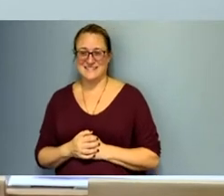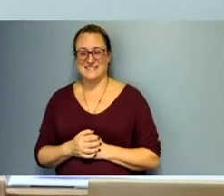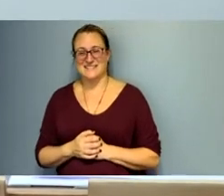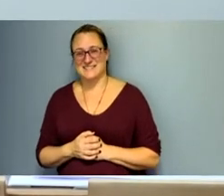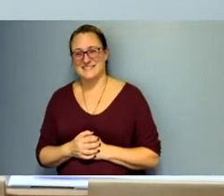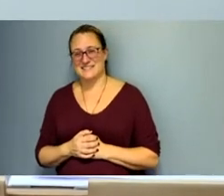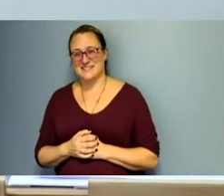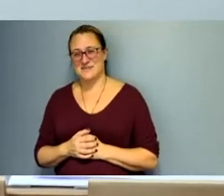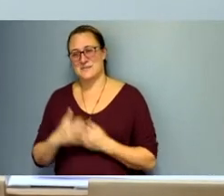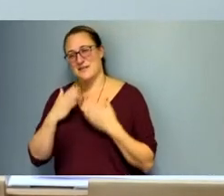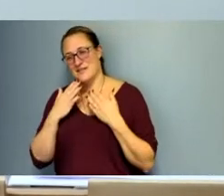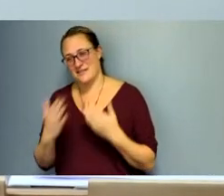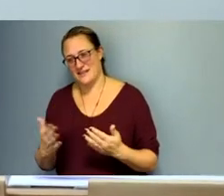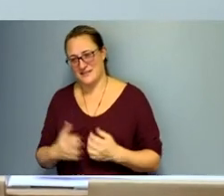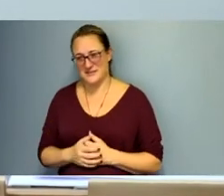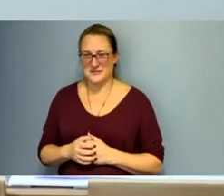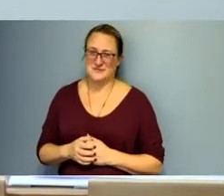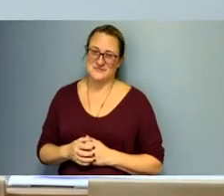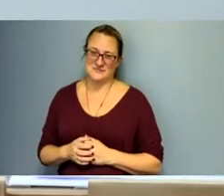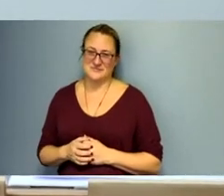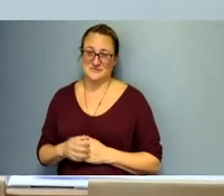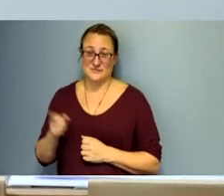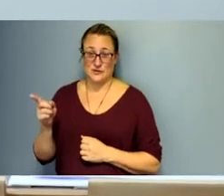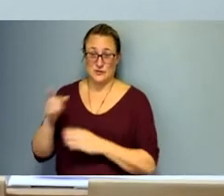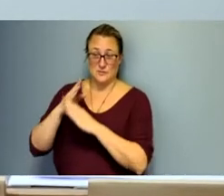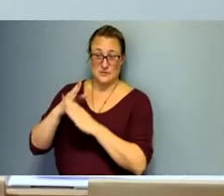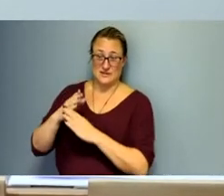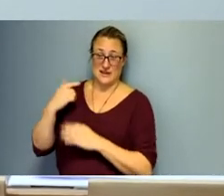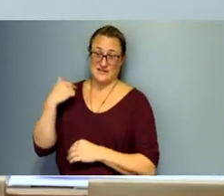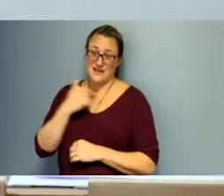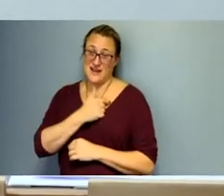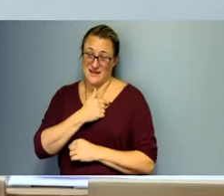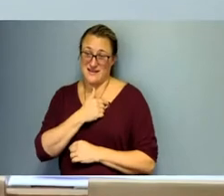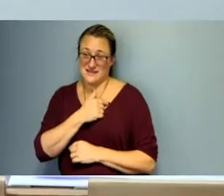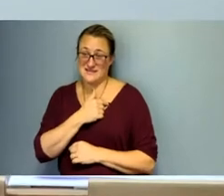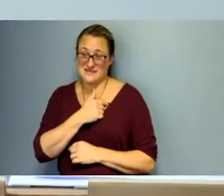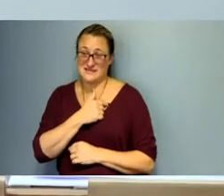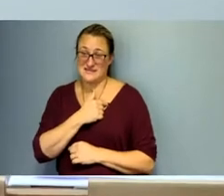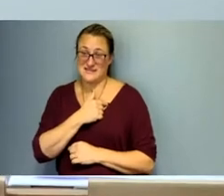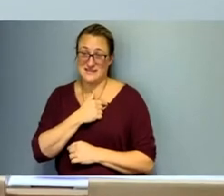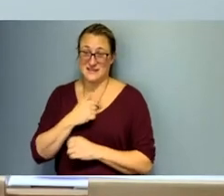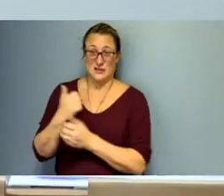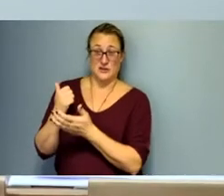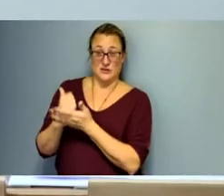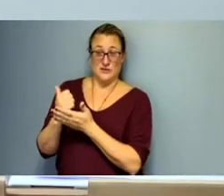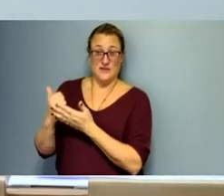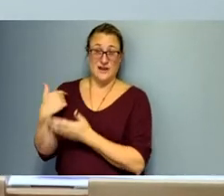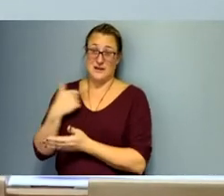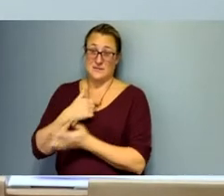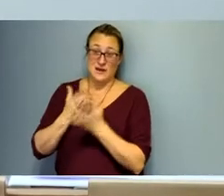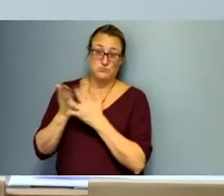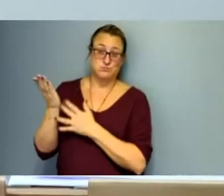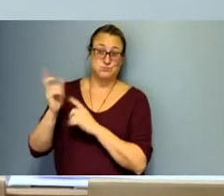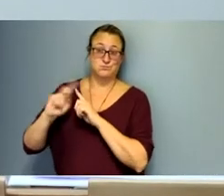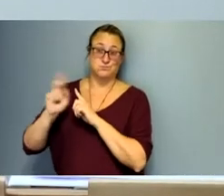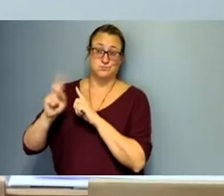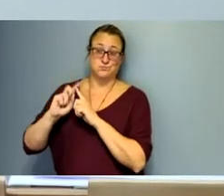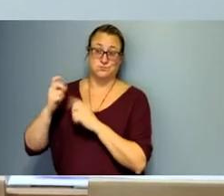But thank you. You protect us. You have helped us through many difficult times,